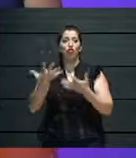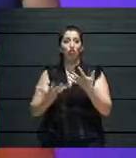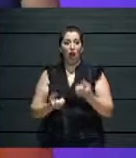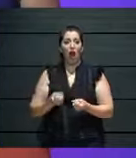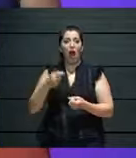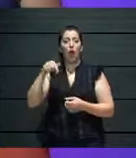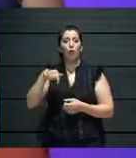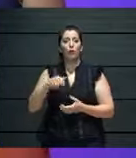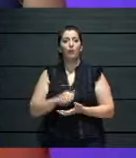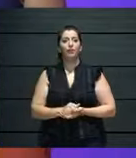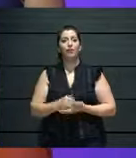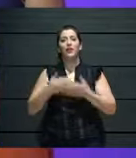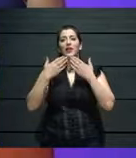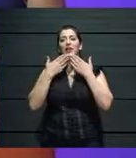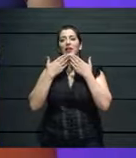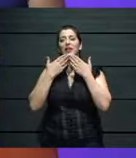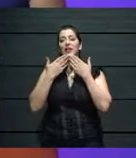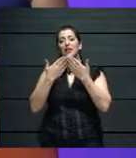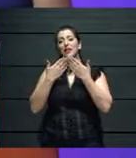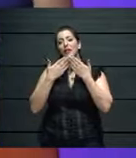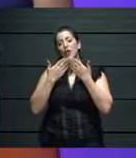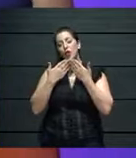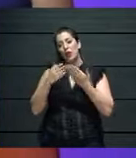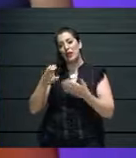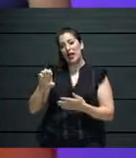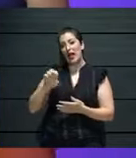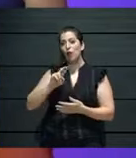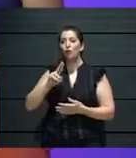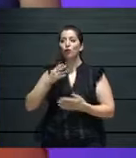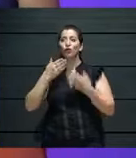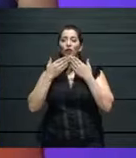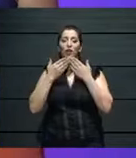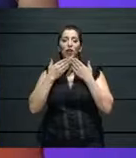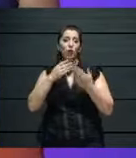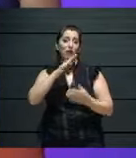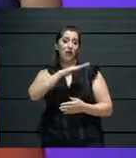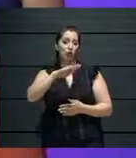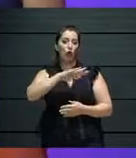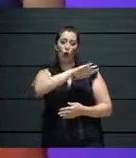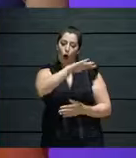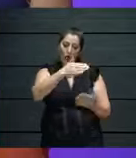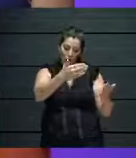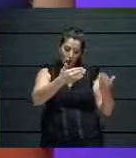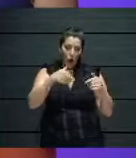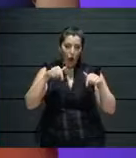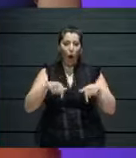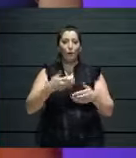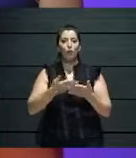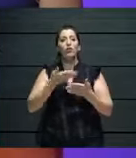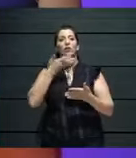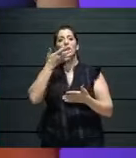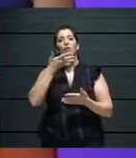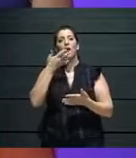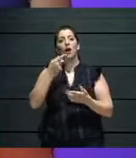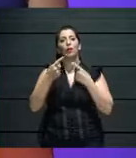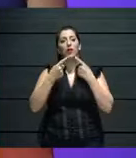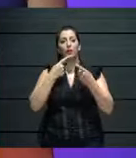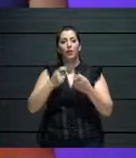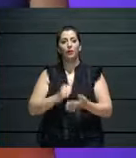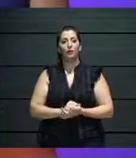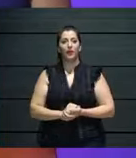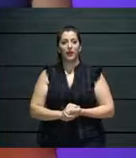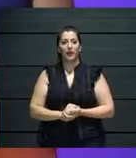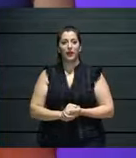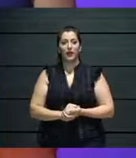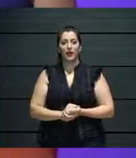So, thank you, Elaine. And thank you to all the speakers. I think, um, today's session was a bit easier to round up. Mainly because I think there's so